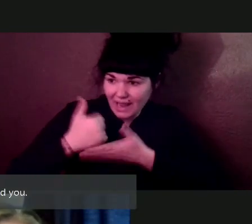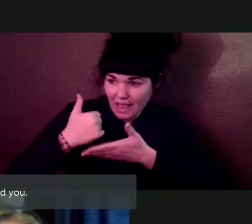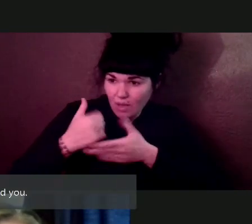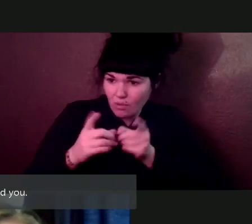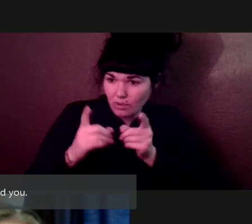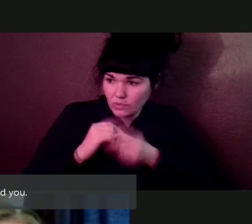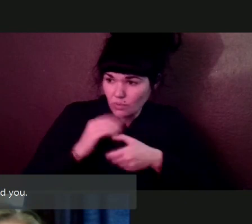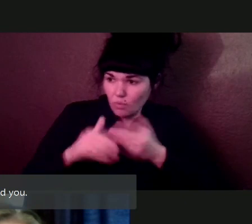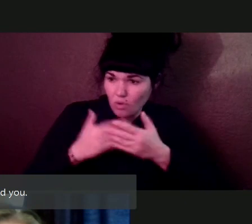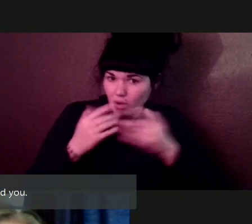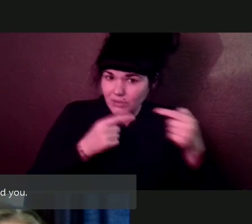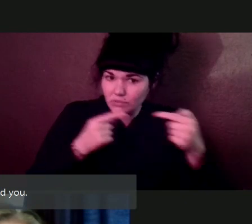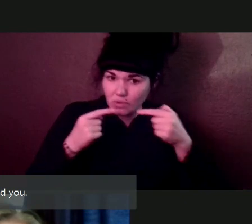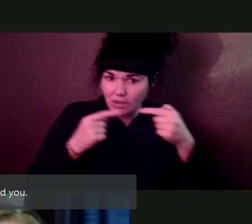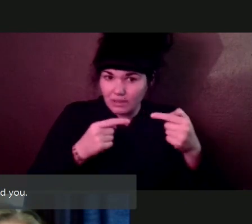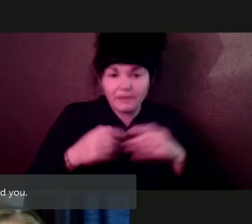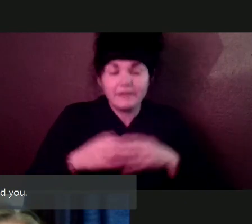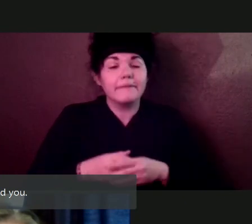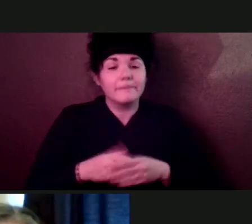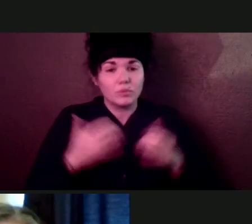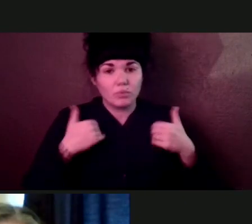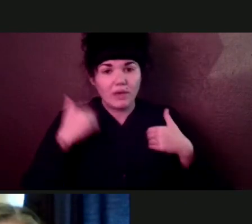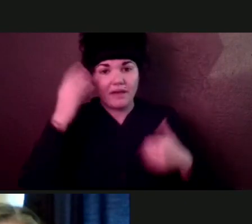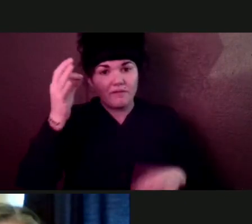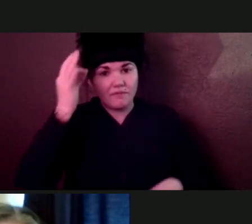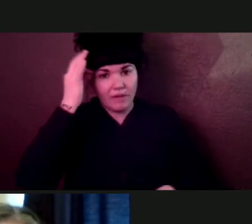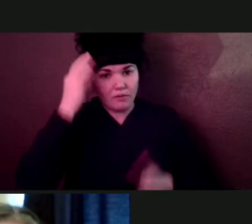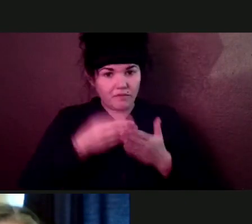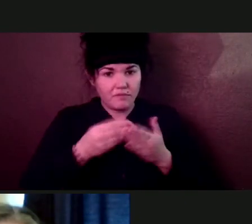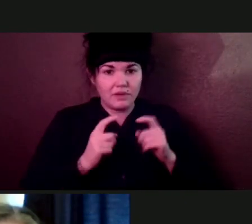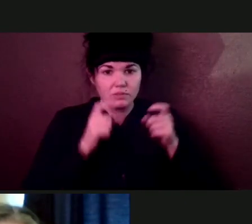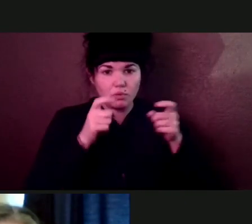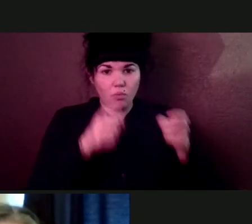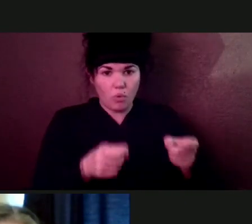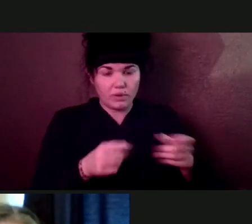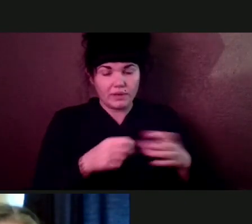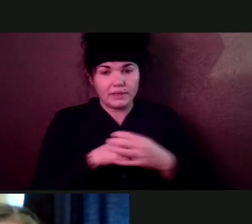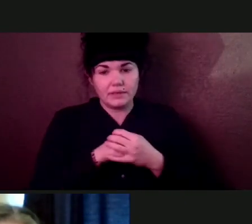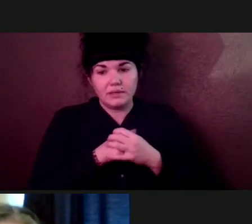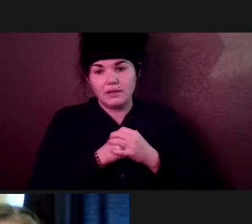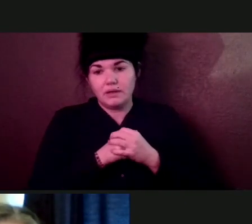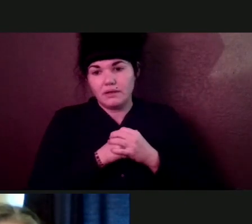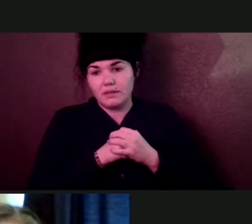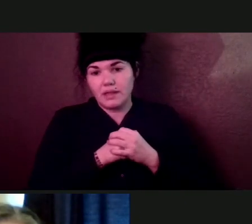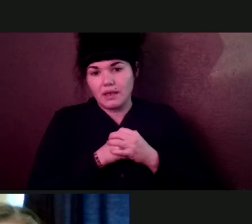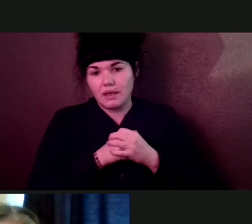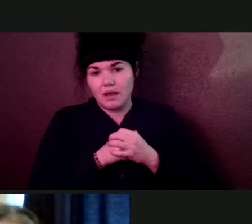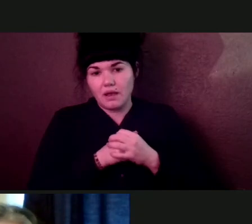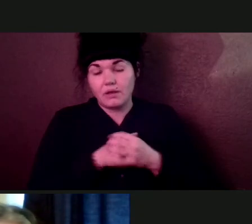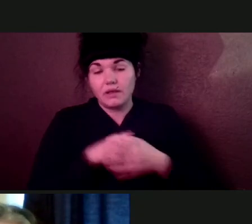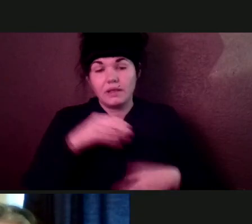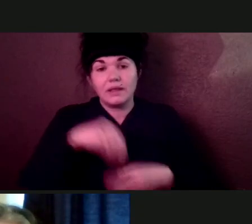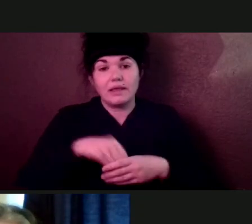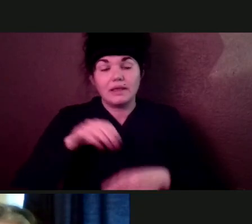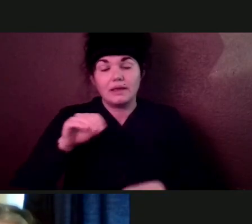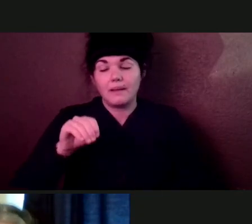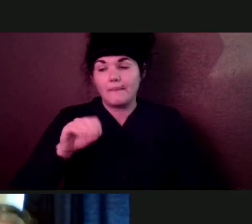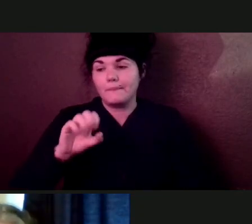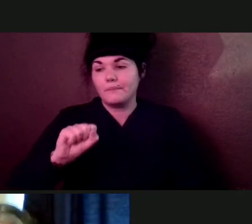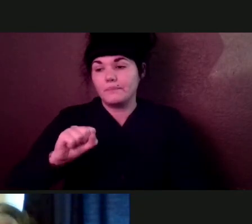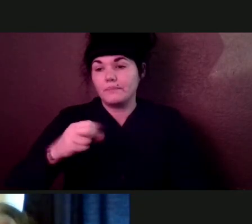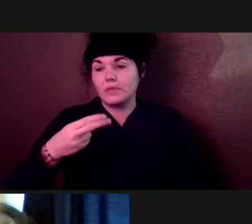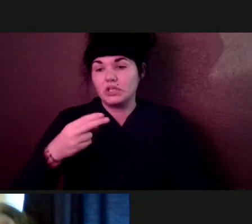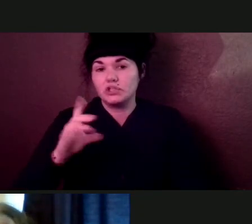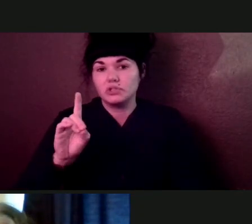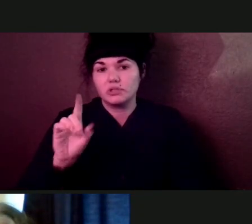There have been federal funds, um, awarded. They are, um, in MISTA right now. Um, they're